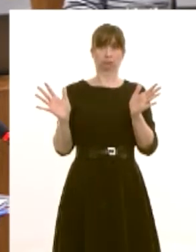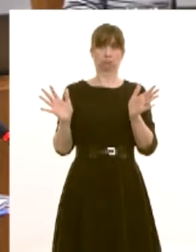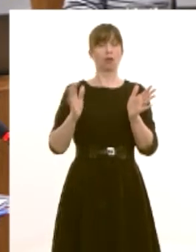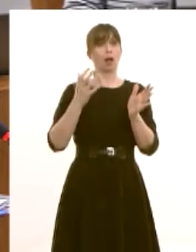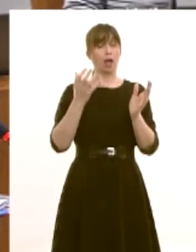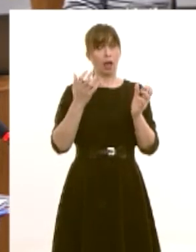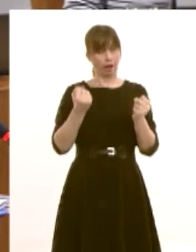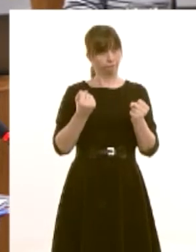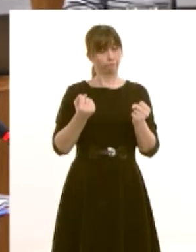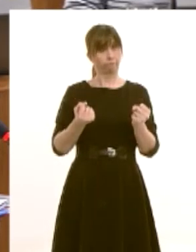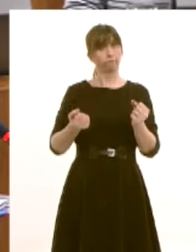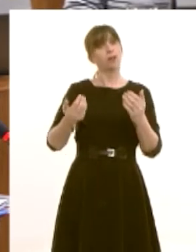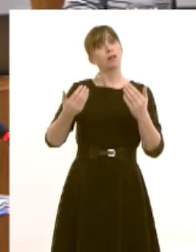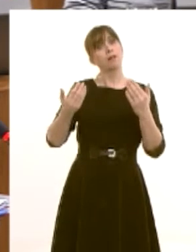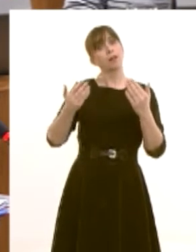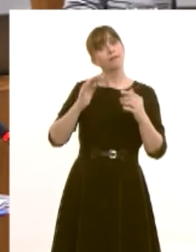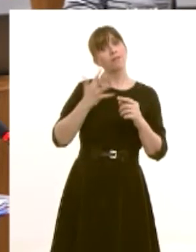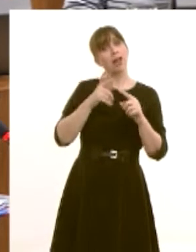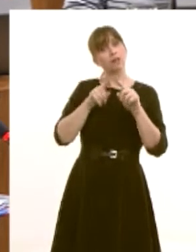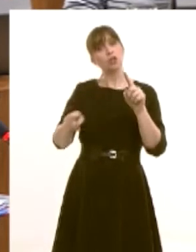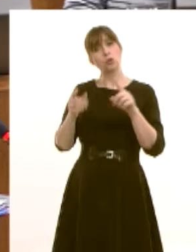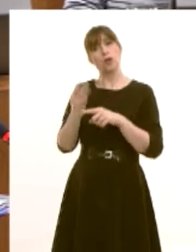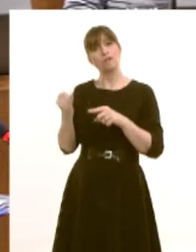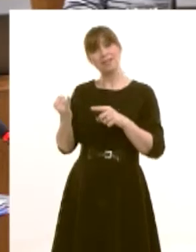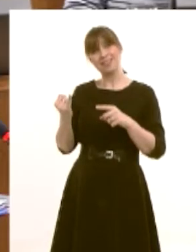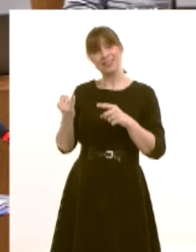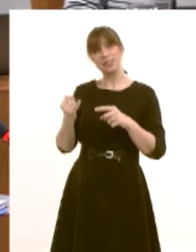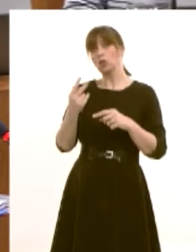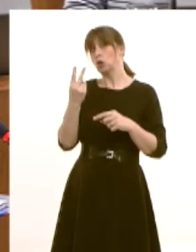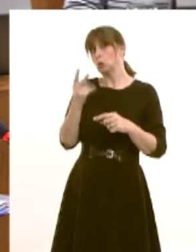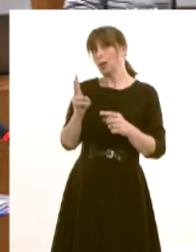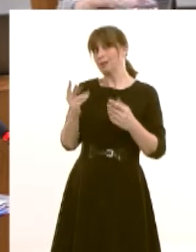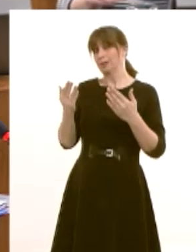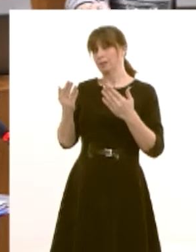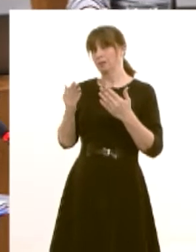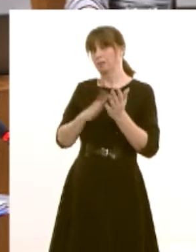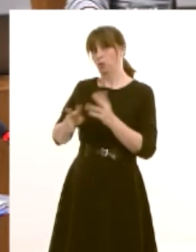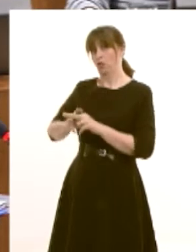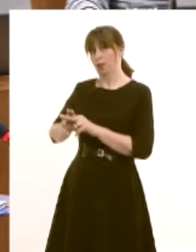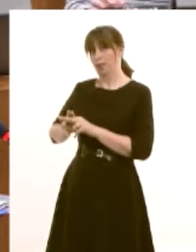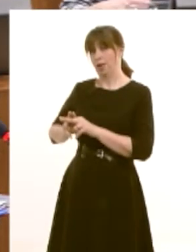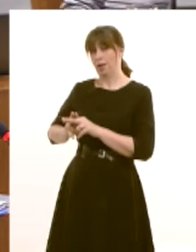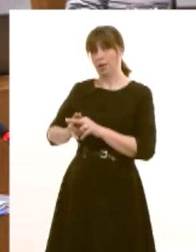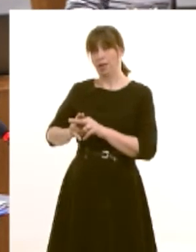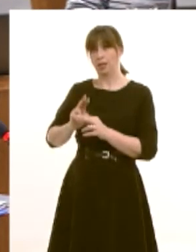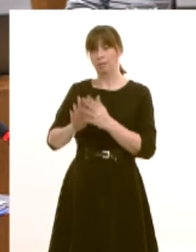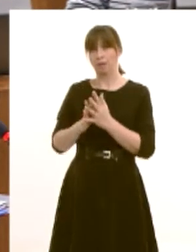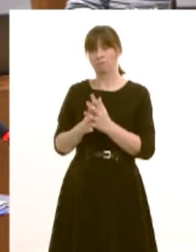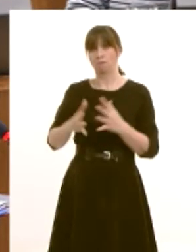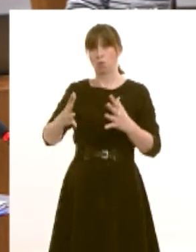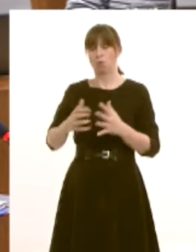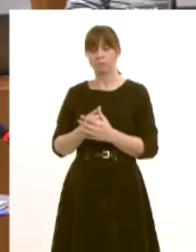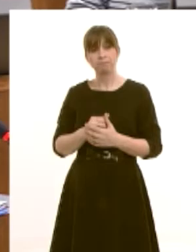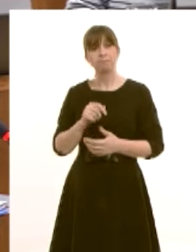appointments that are offering appointments at any time between 5 p.m and 6 30 p.m on at least two weekdays that's up from 92 percent in 2011